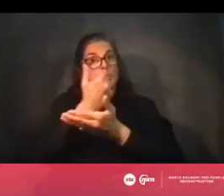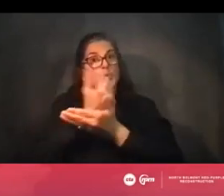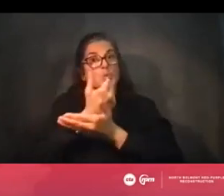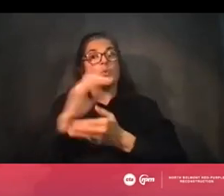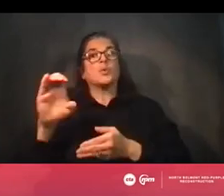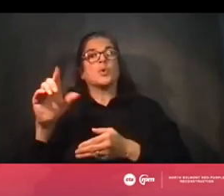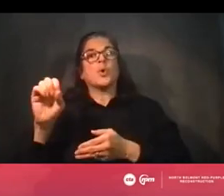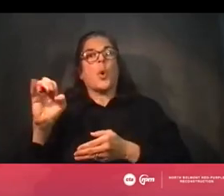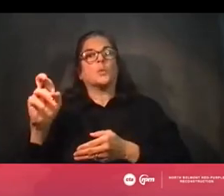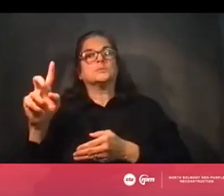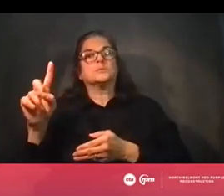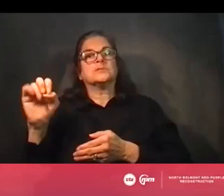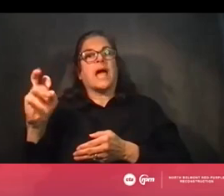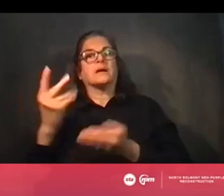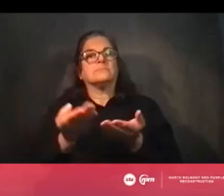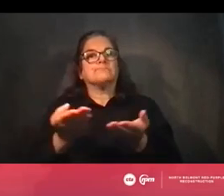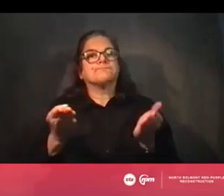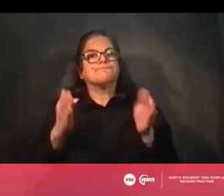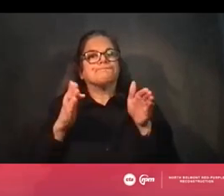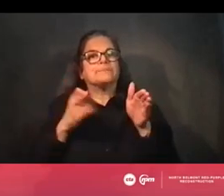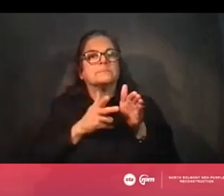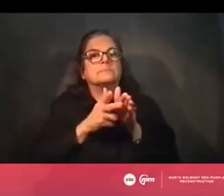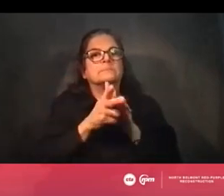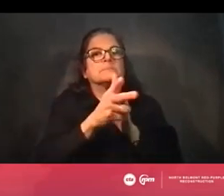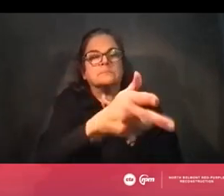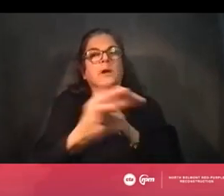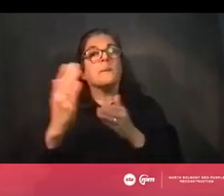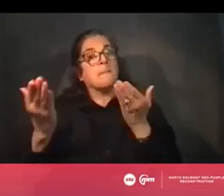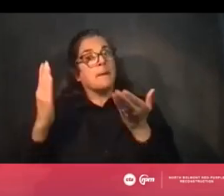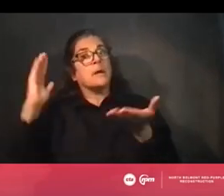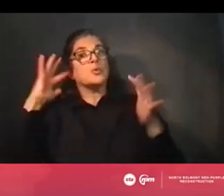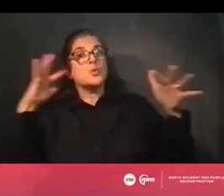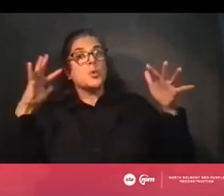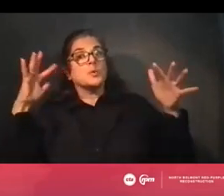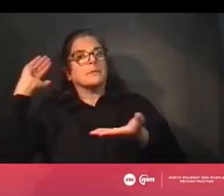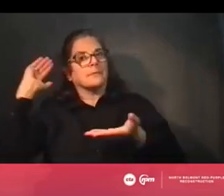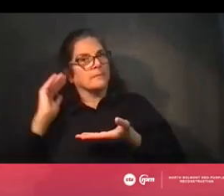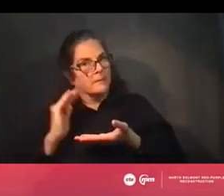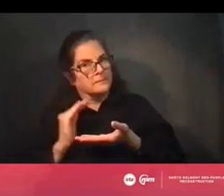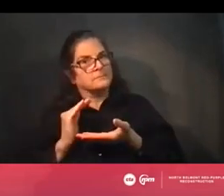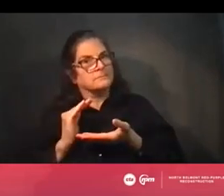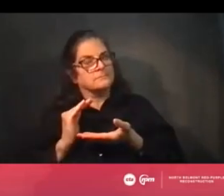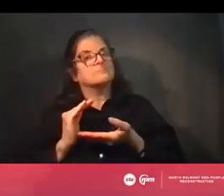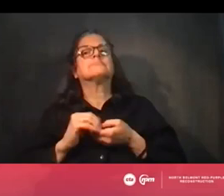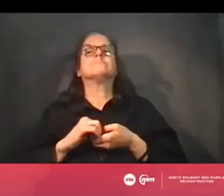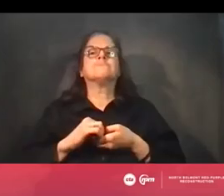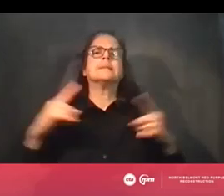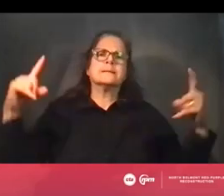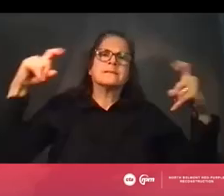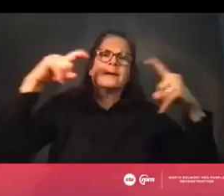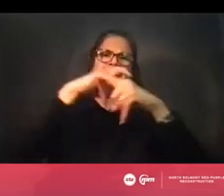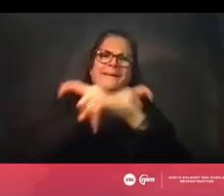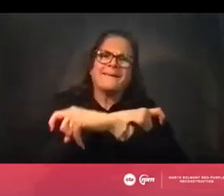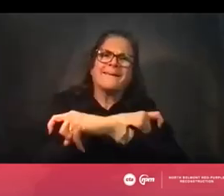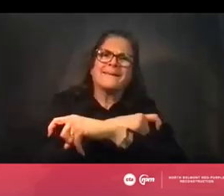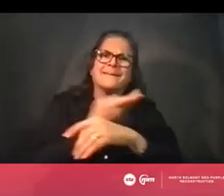will remain the same over time as we increase service as well. So a little bit of complexity there. You will